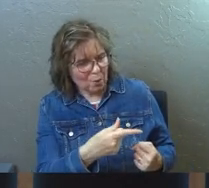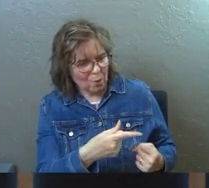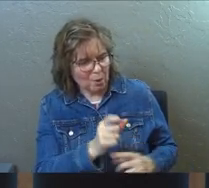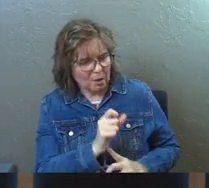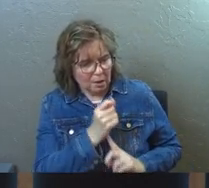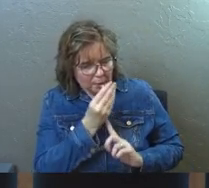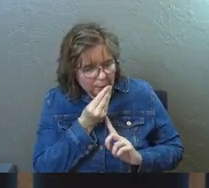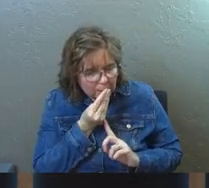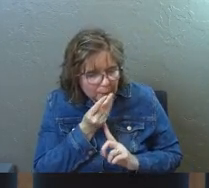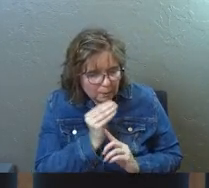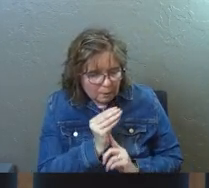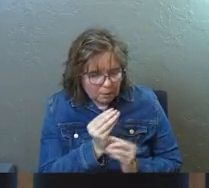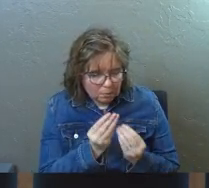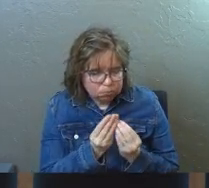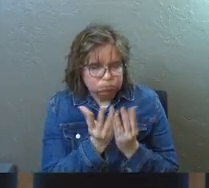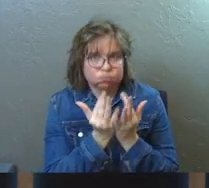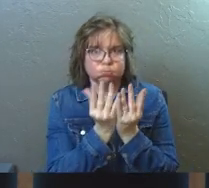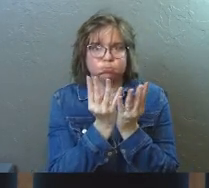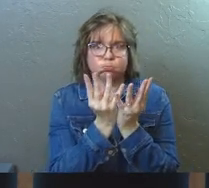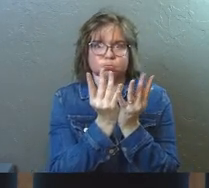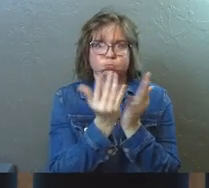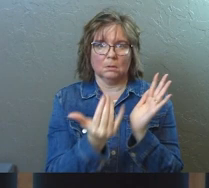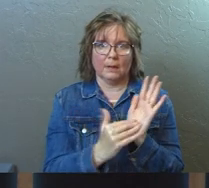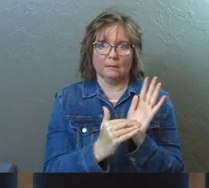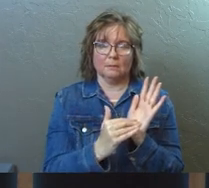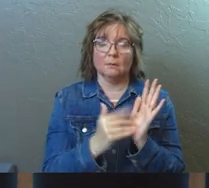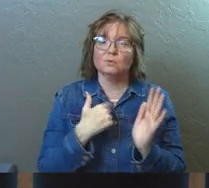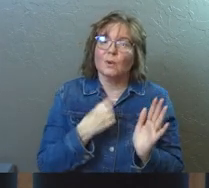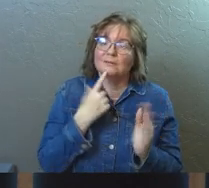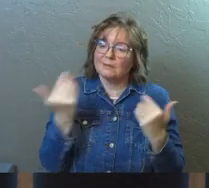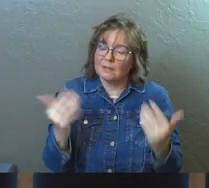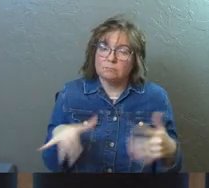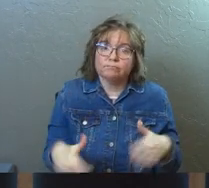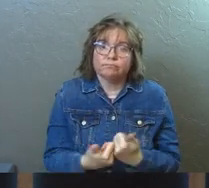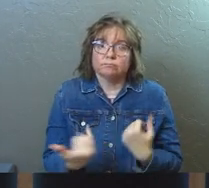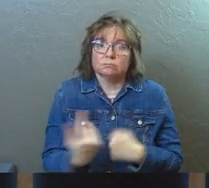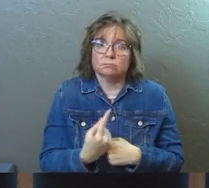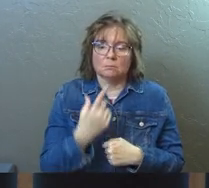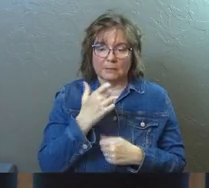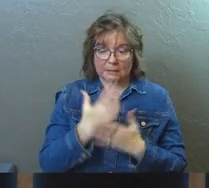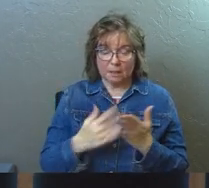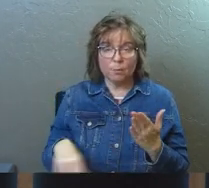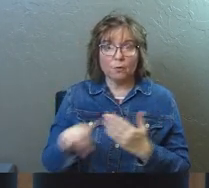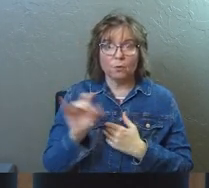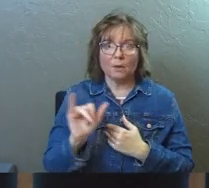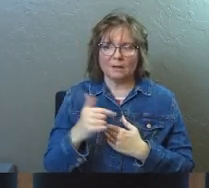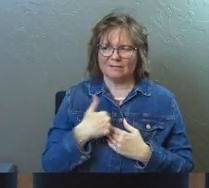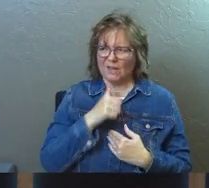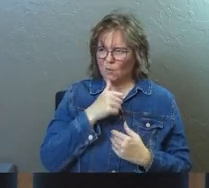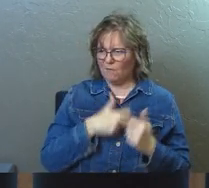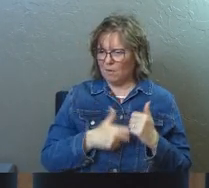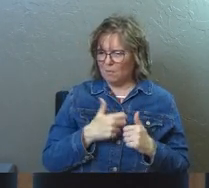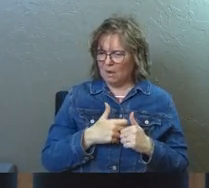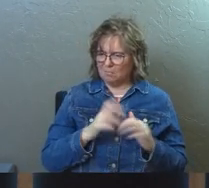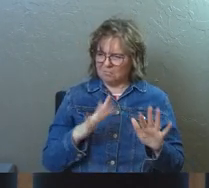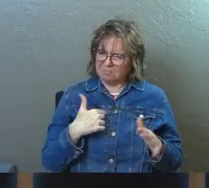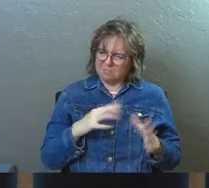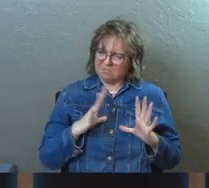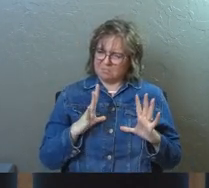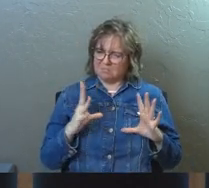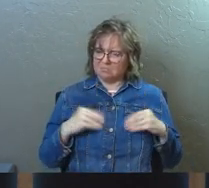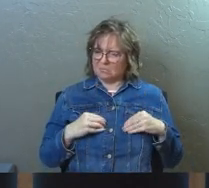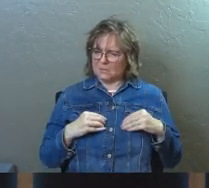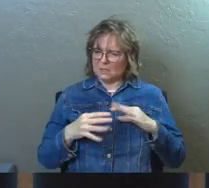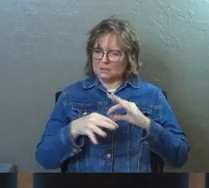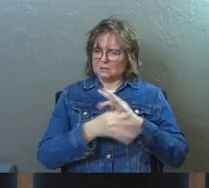to fan it back into flame. So I just say, let that challenge you today. Because some of you guys are like, I don't have a problem theologically with